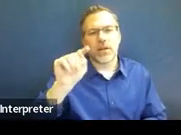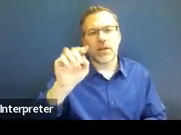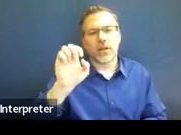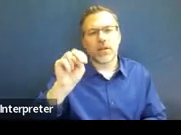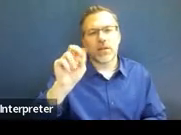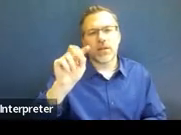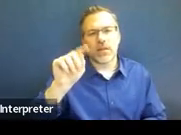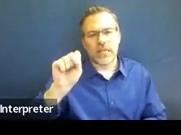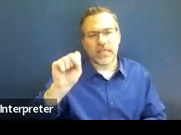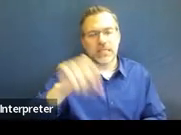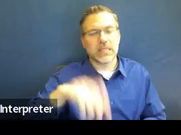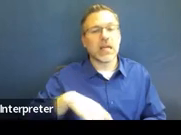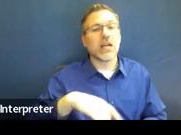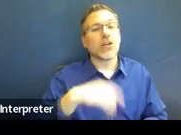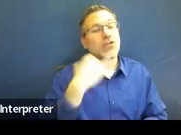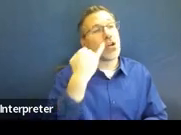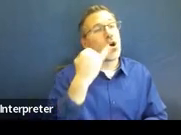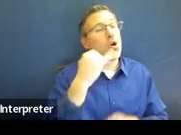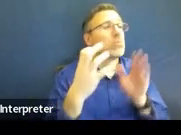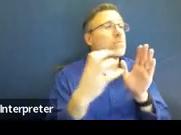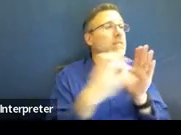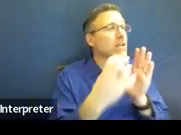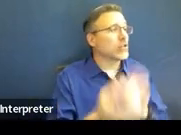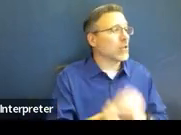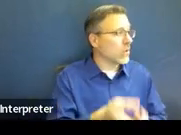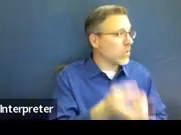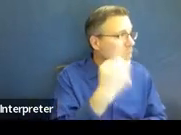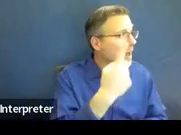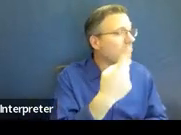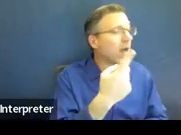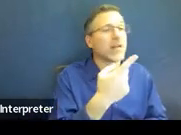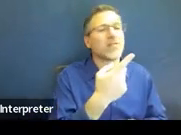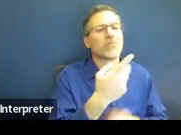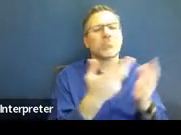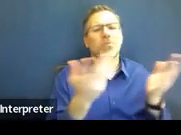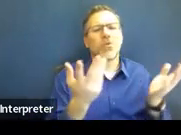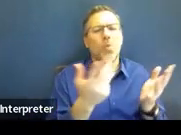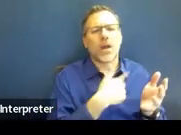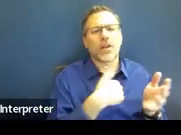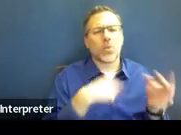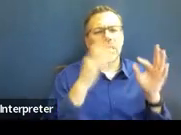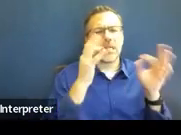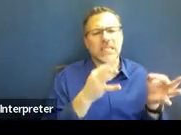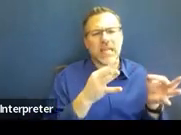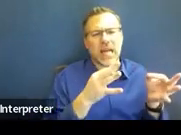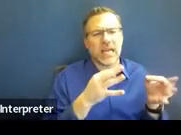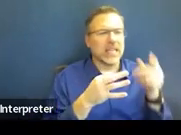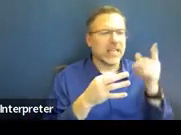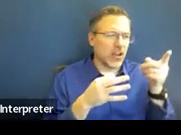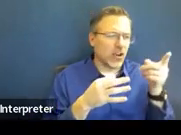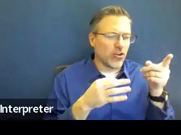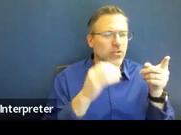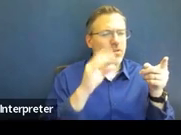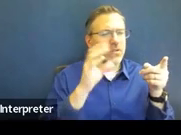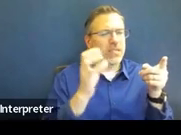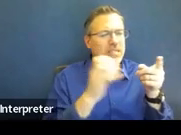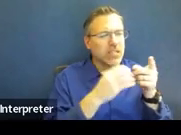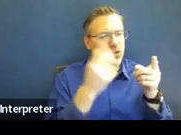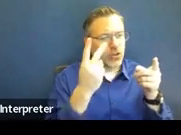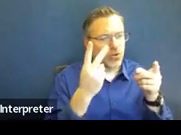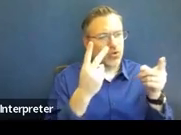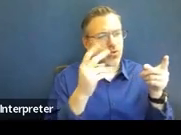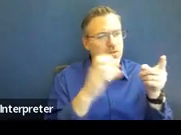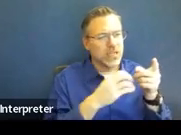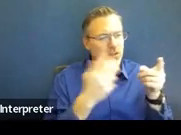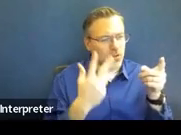okay, if I'm thinking about section one of the IEP, what did we decide was going to go here? Section two, section three, and so on for the IEP. So